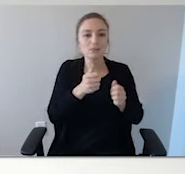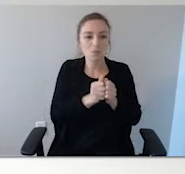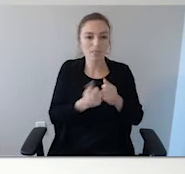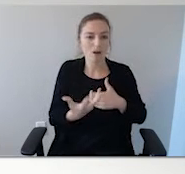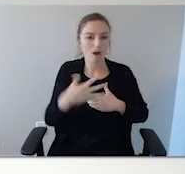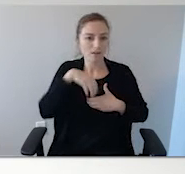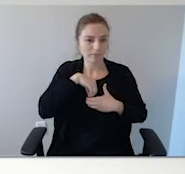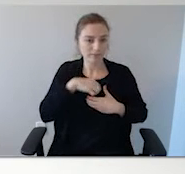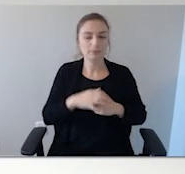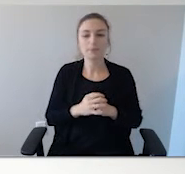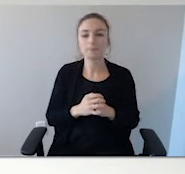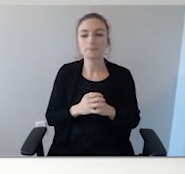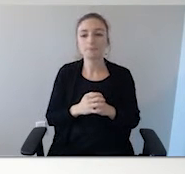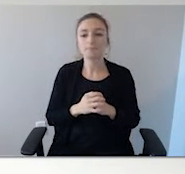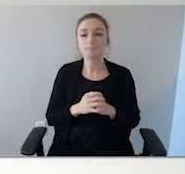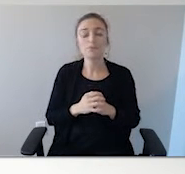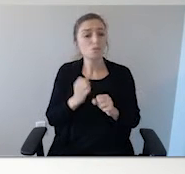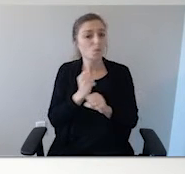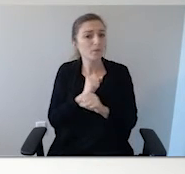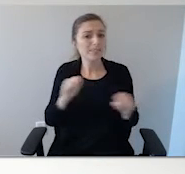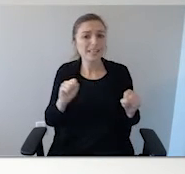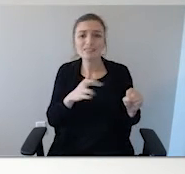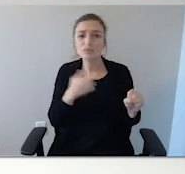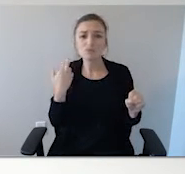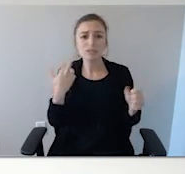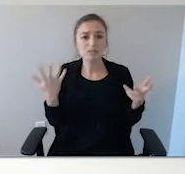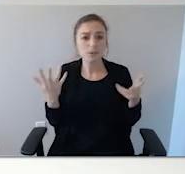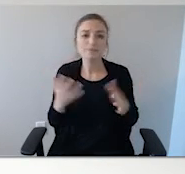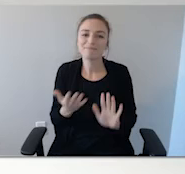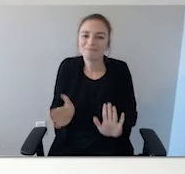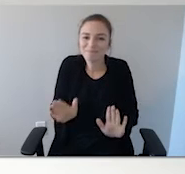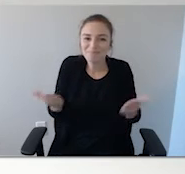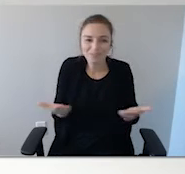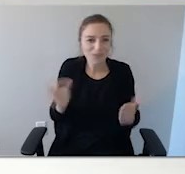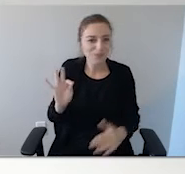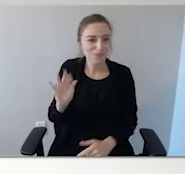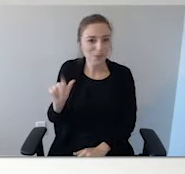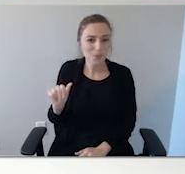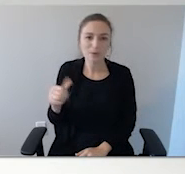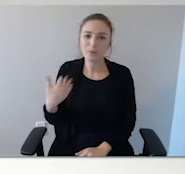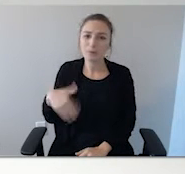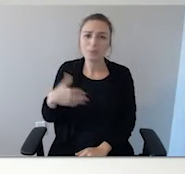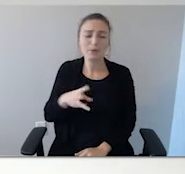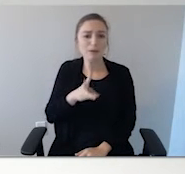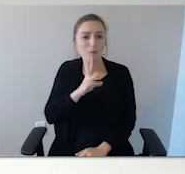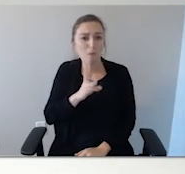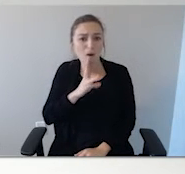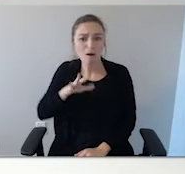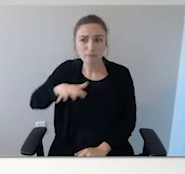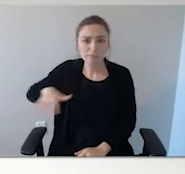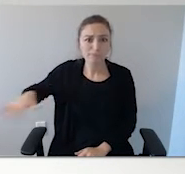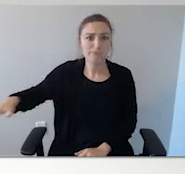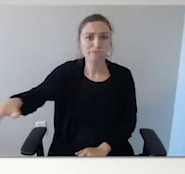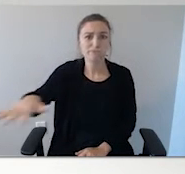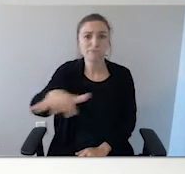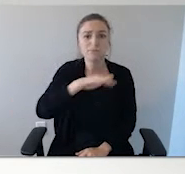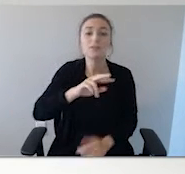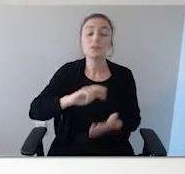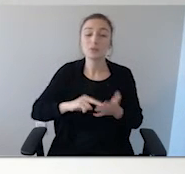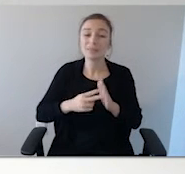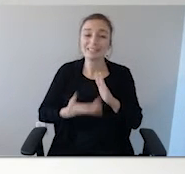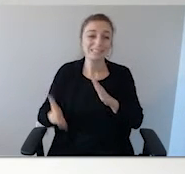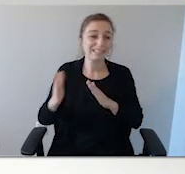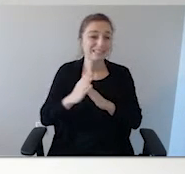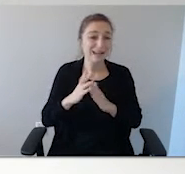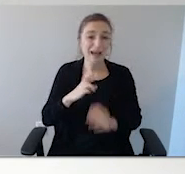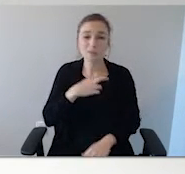elopement behavior. What are the safety risks associated with that? Well, we're in Florida, there's lots of water here, so the primary risk